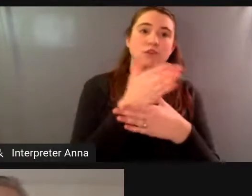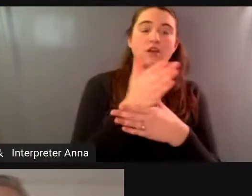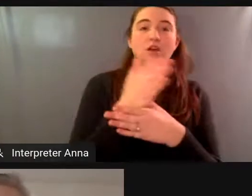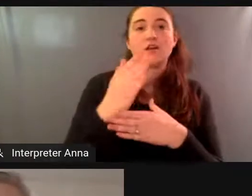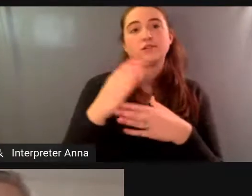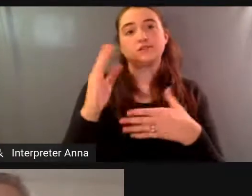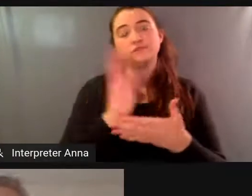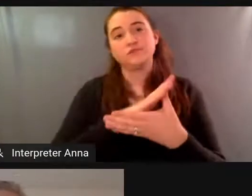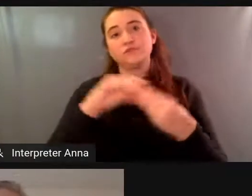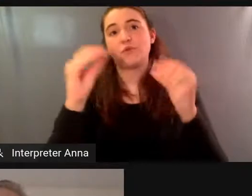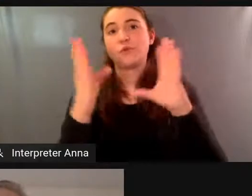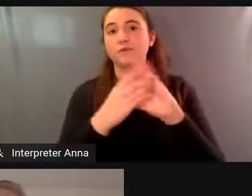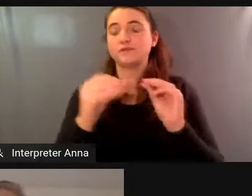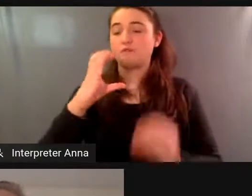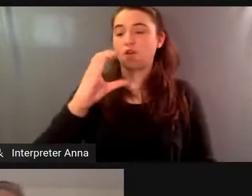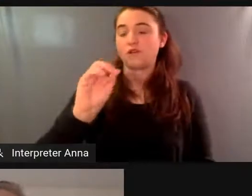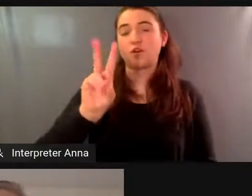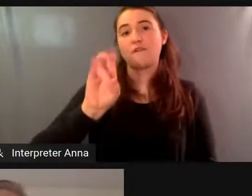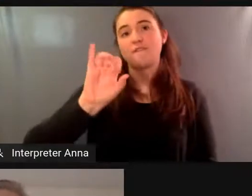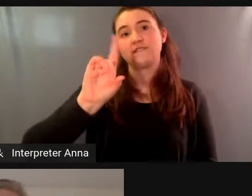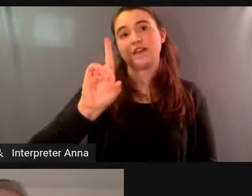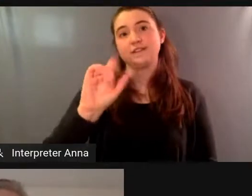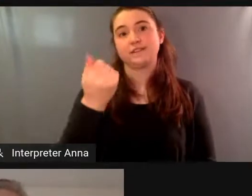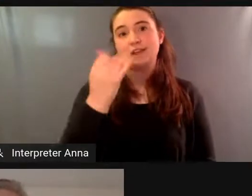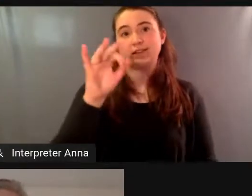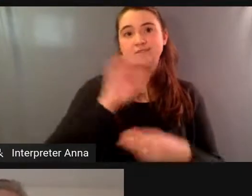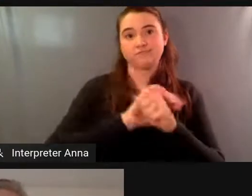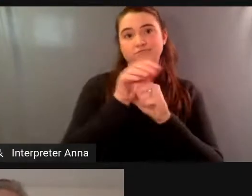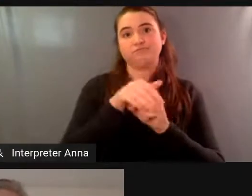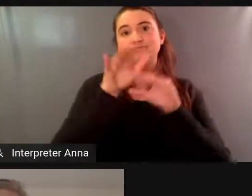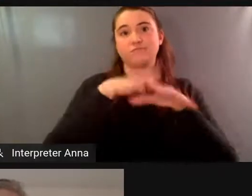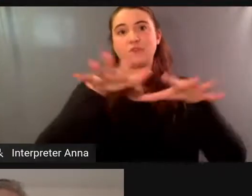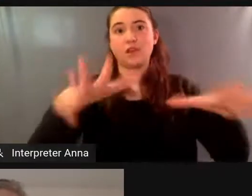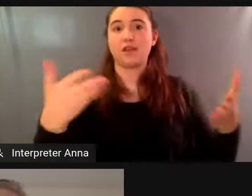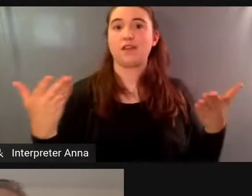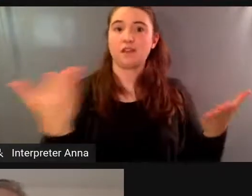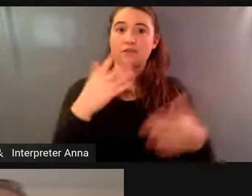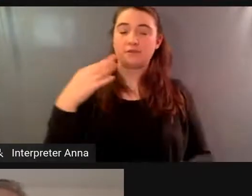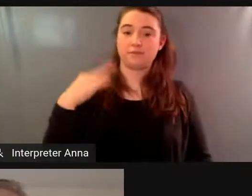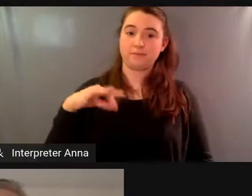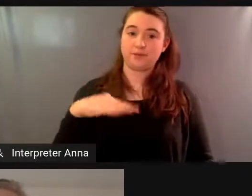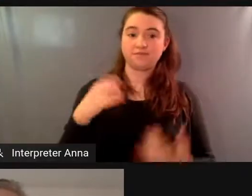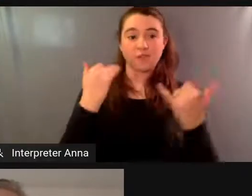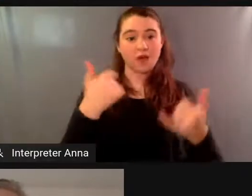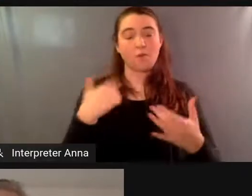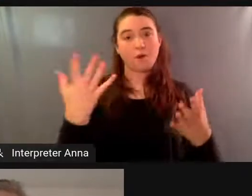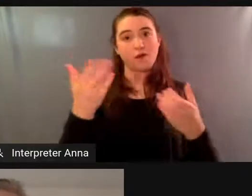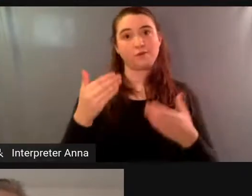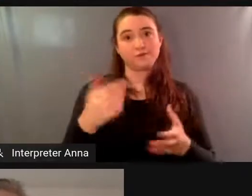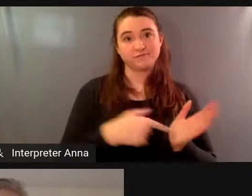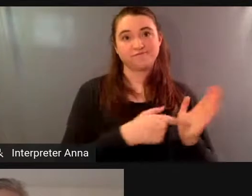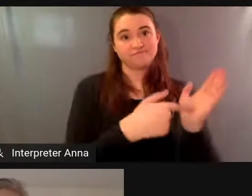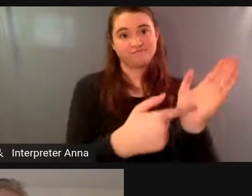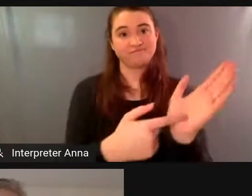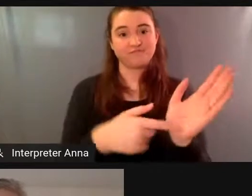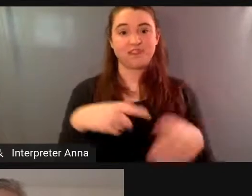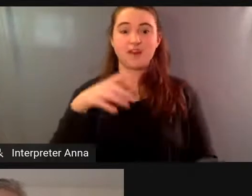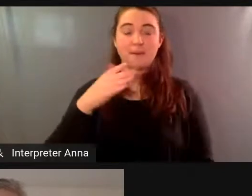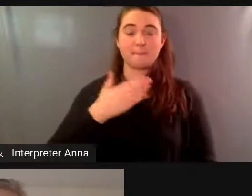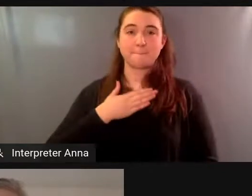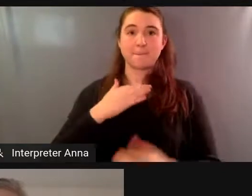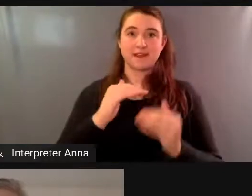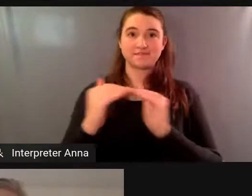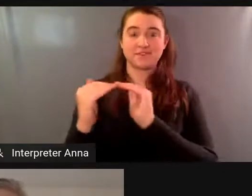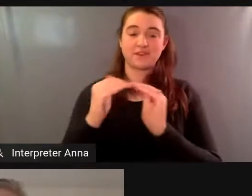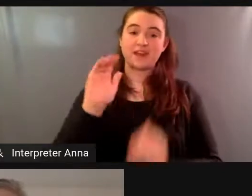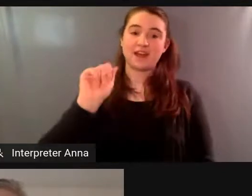i'd like to now introduce my dear friend and colleague andre van buren who i rarely get to see outside of the the snowy snowy hills of